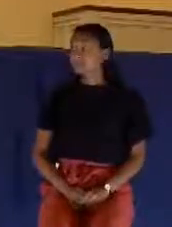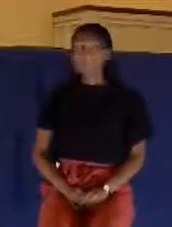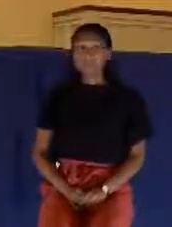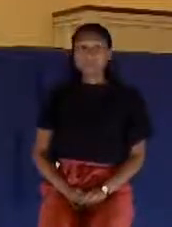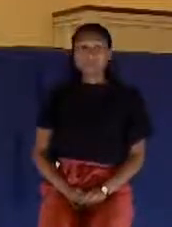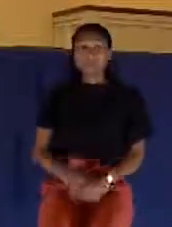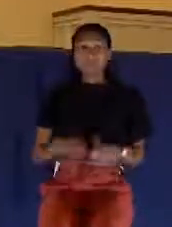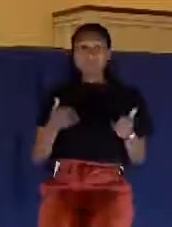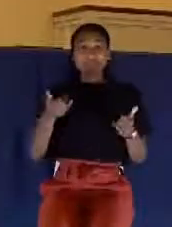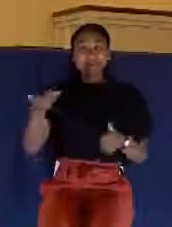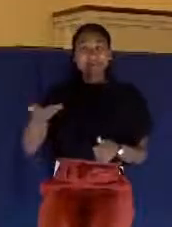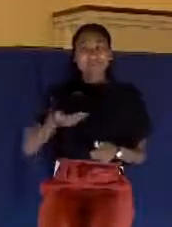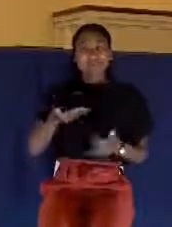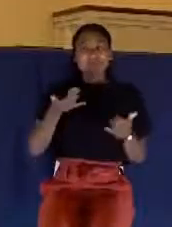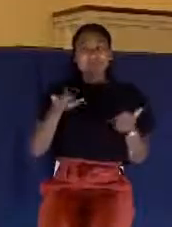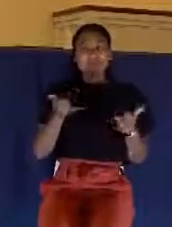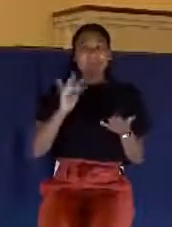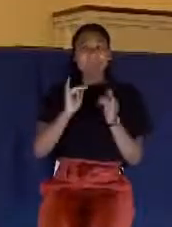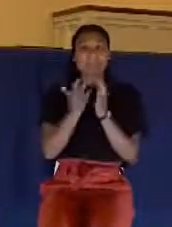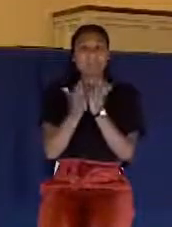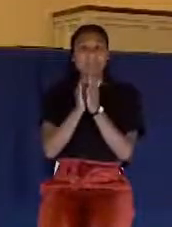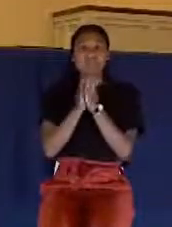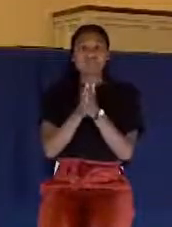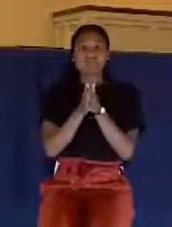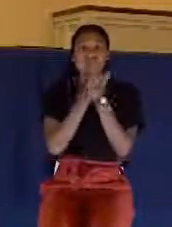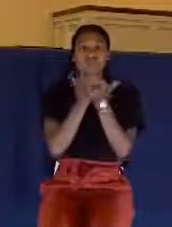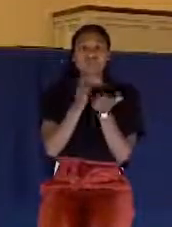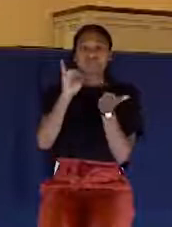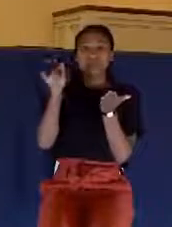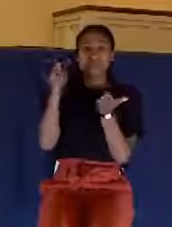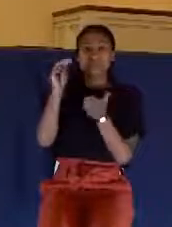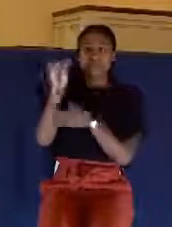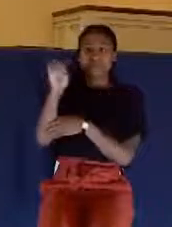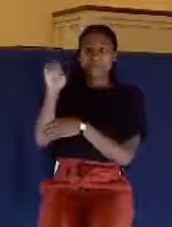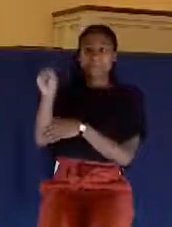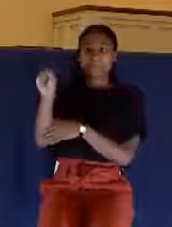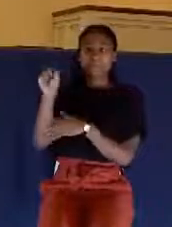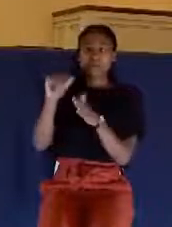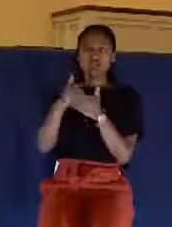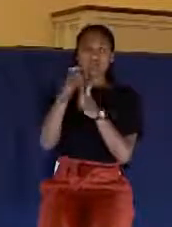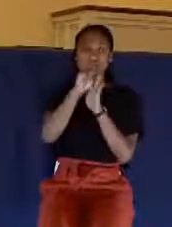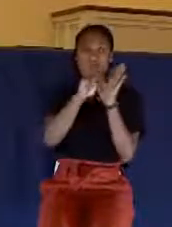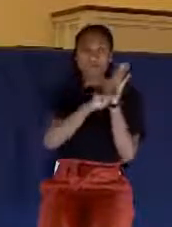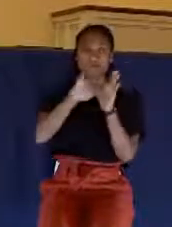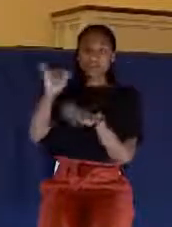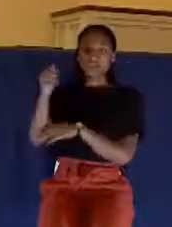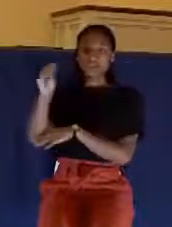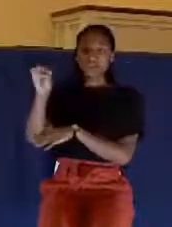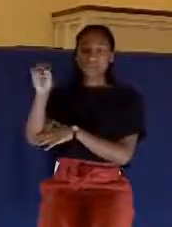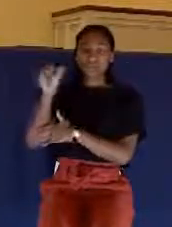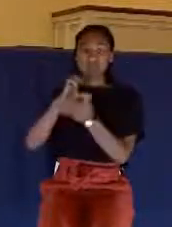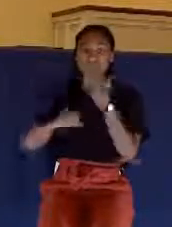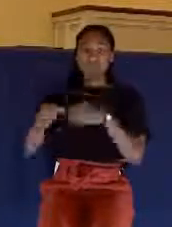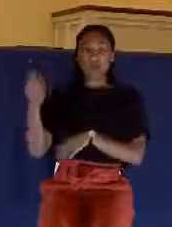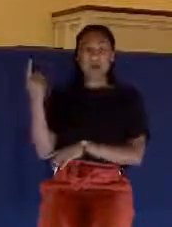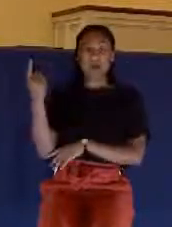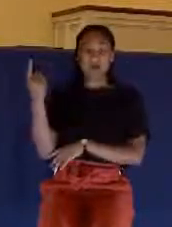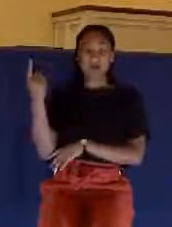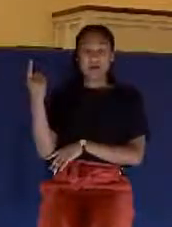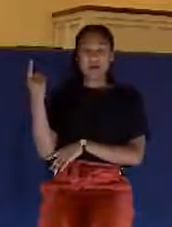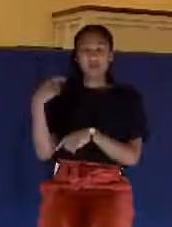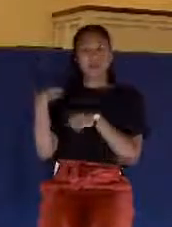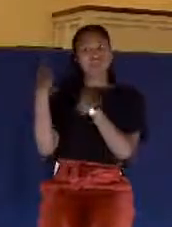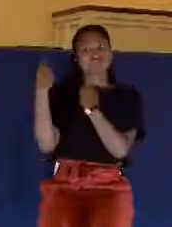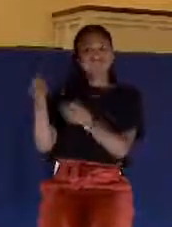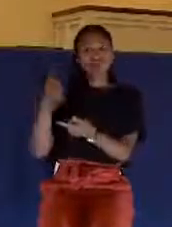I invite you to take your Bibles tonight and open to the book of James in the New Testament, James chapter 1, and we've